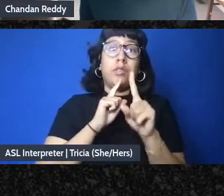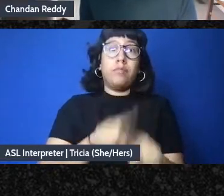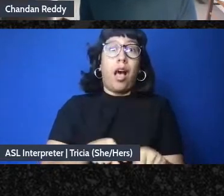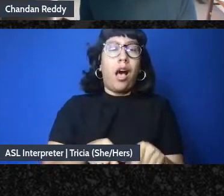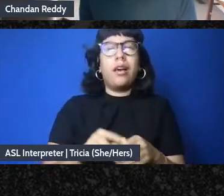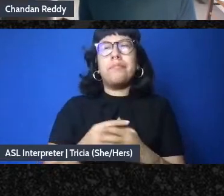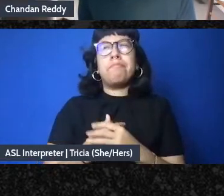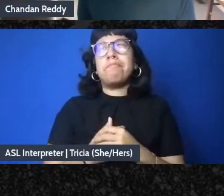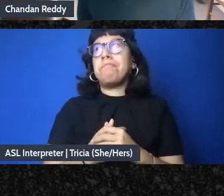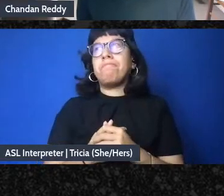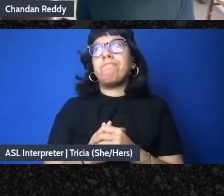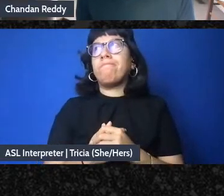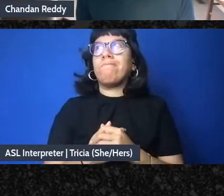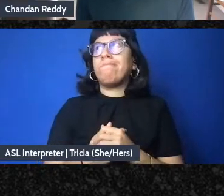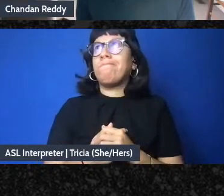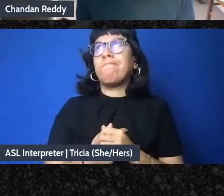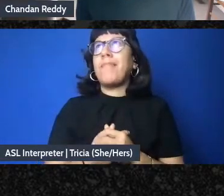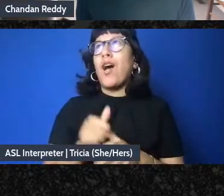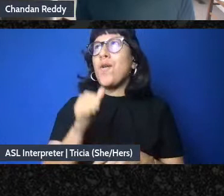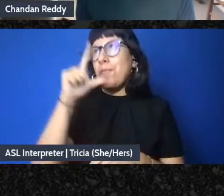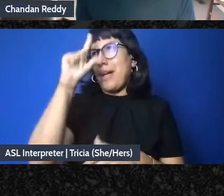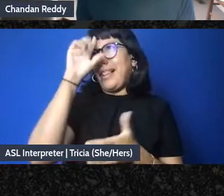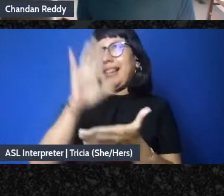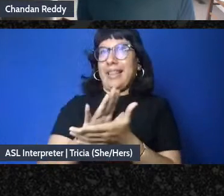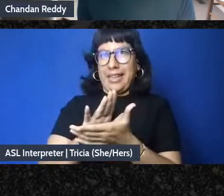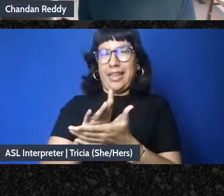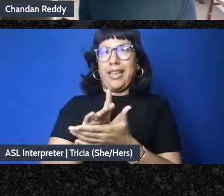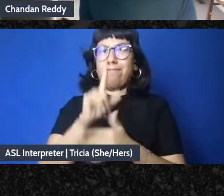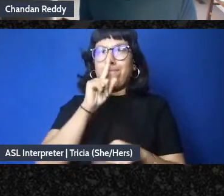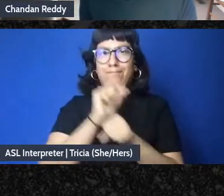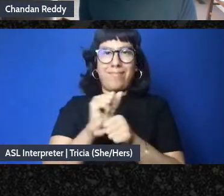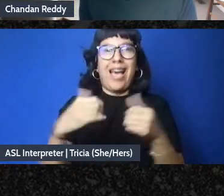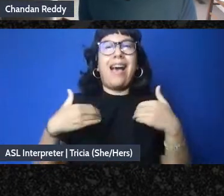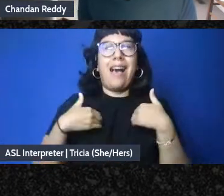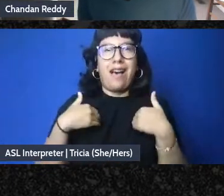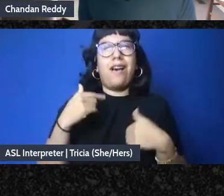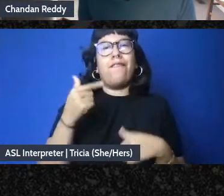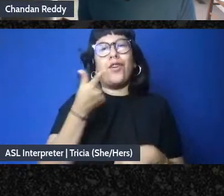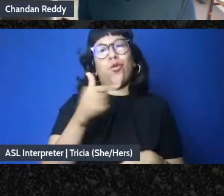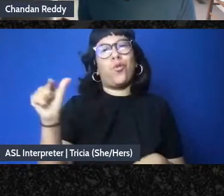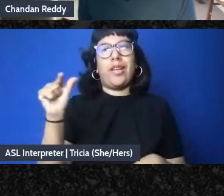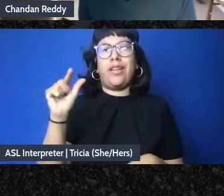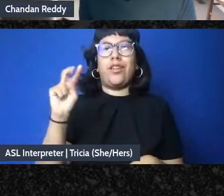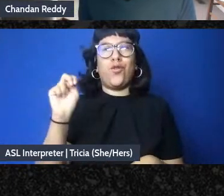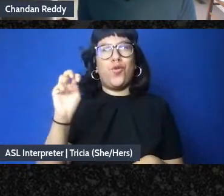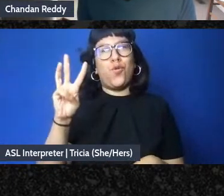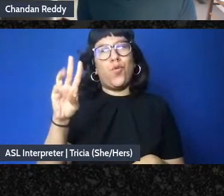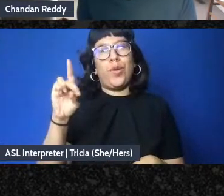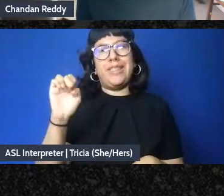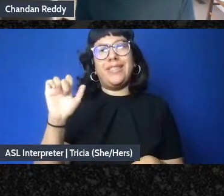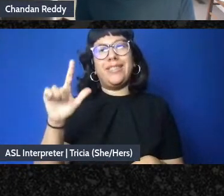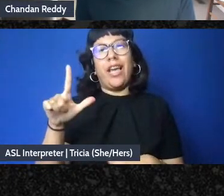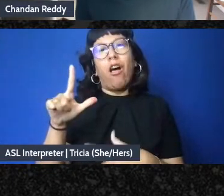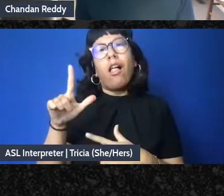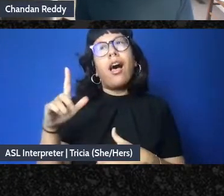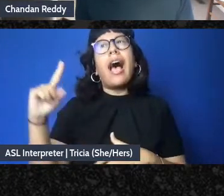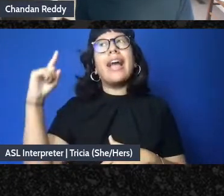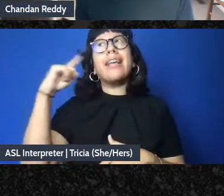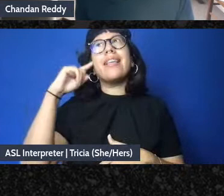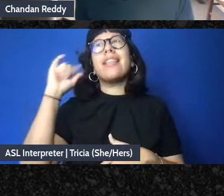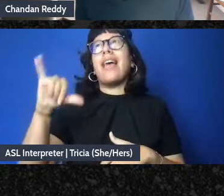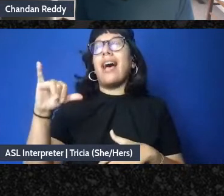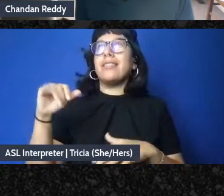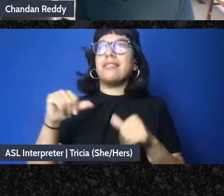don't believe there is a green new deal I think I think it is a highly contested terrain